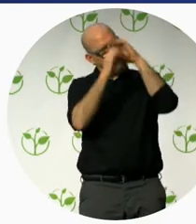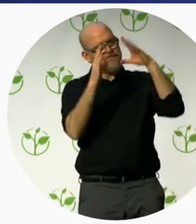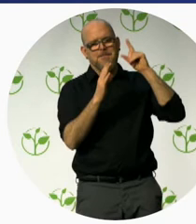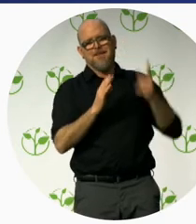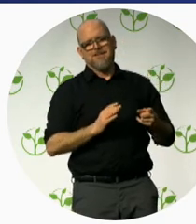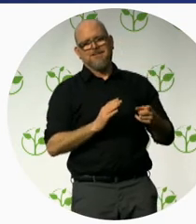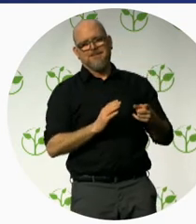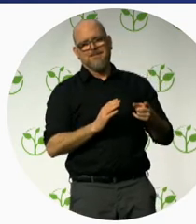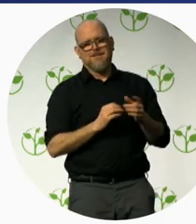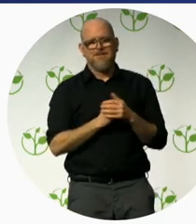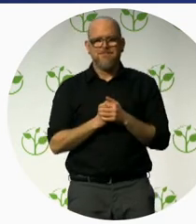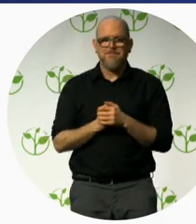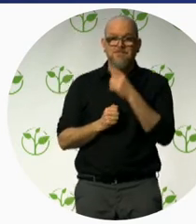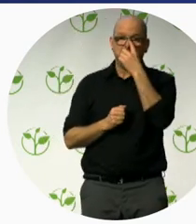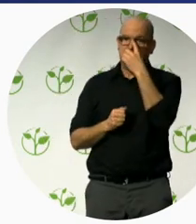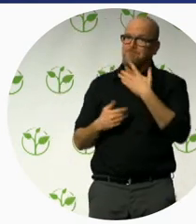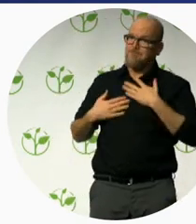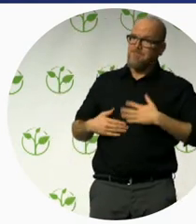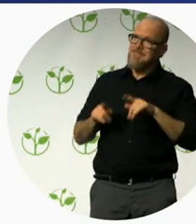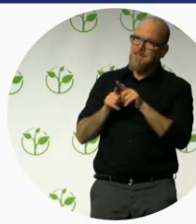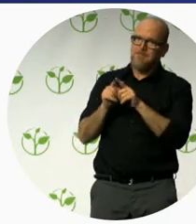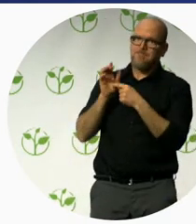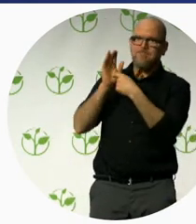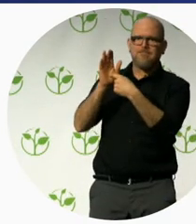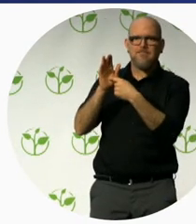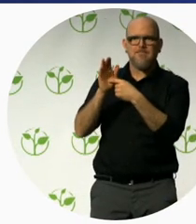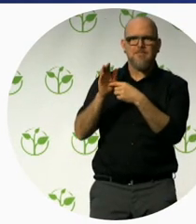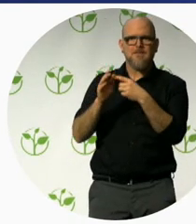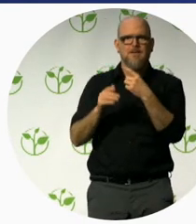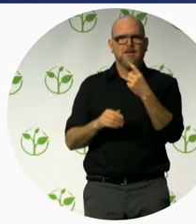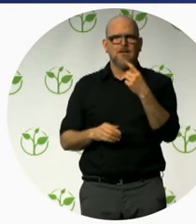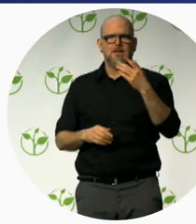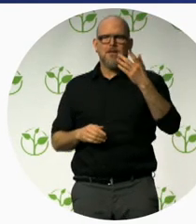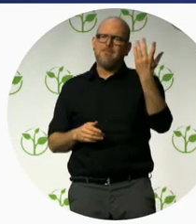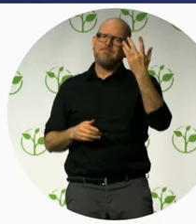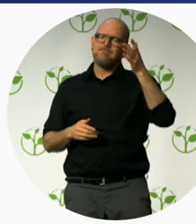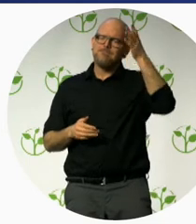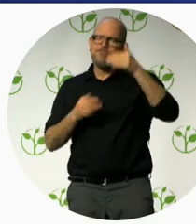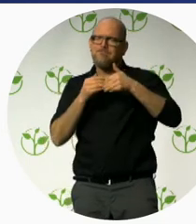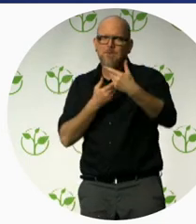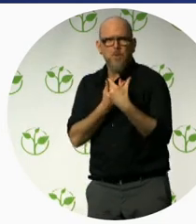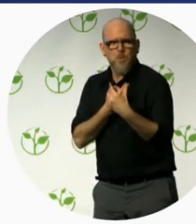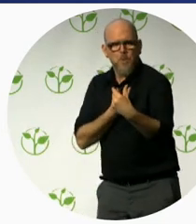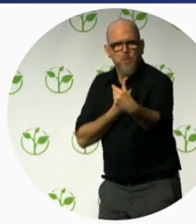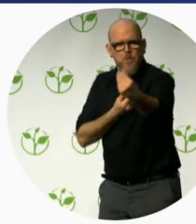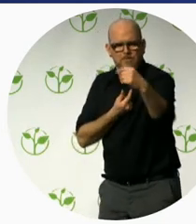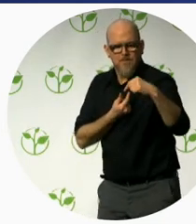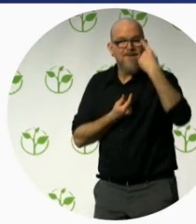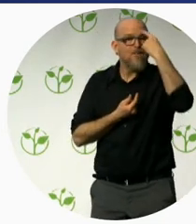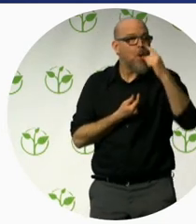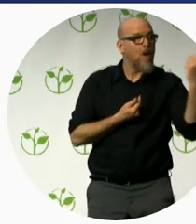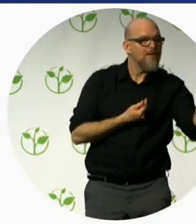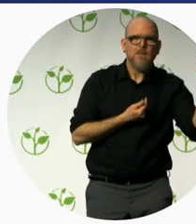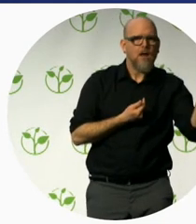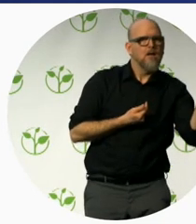saved gondolas for all has designed and a complete new solution never purposely implement